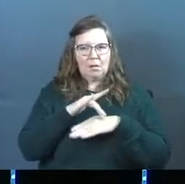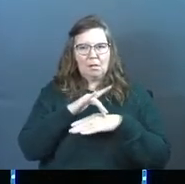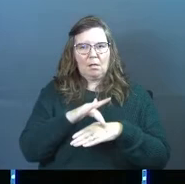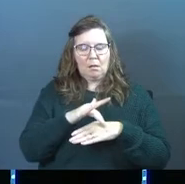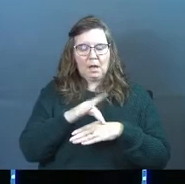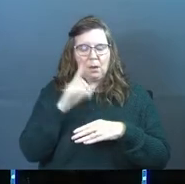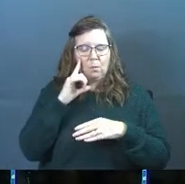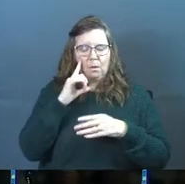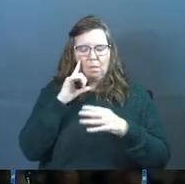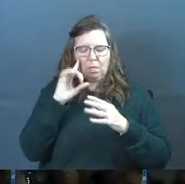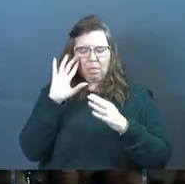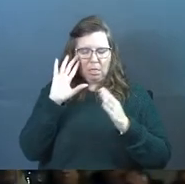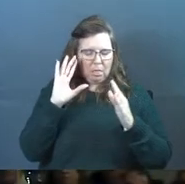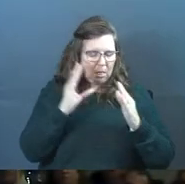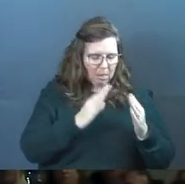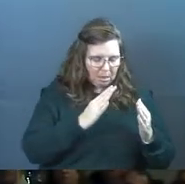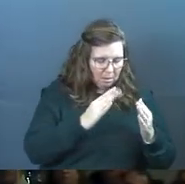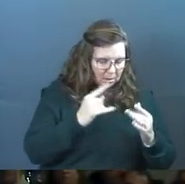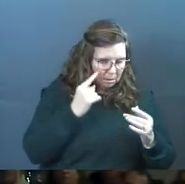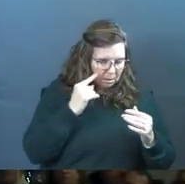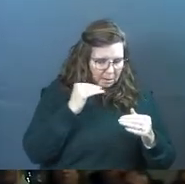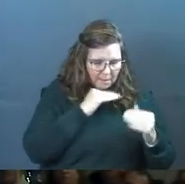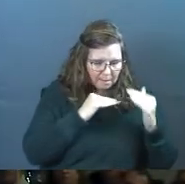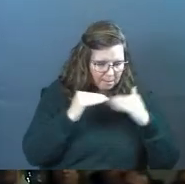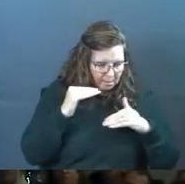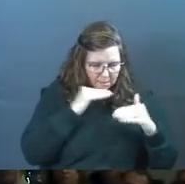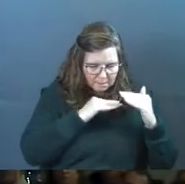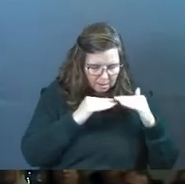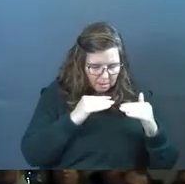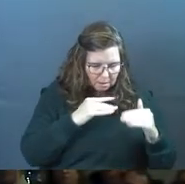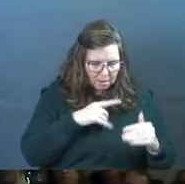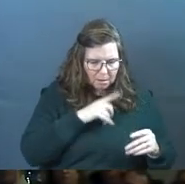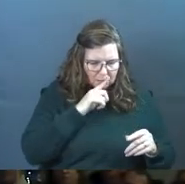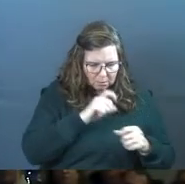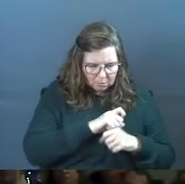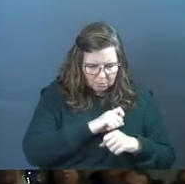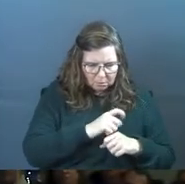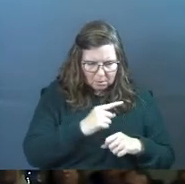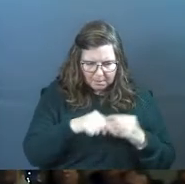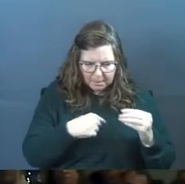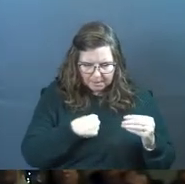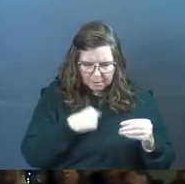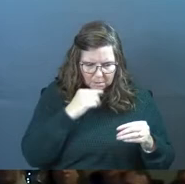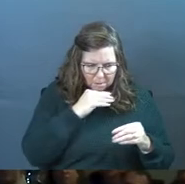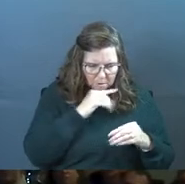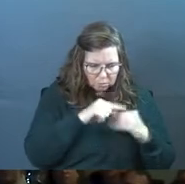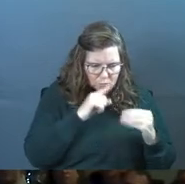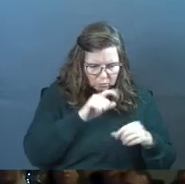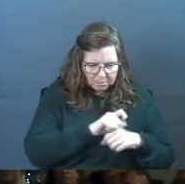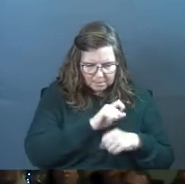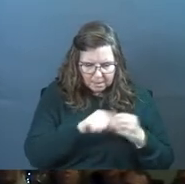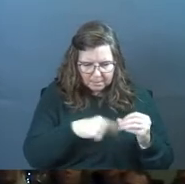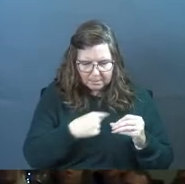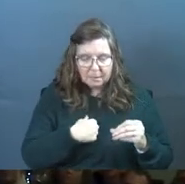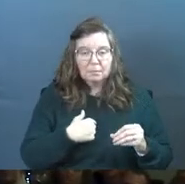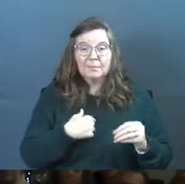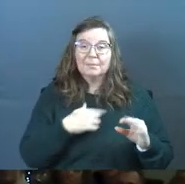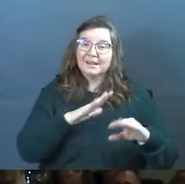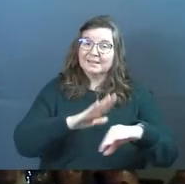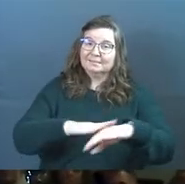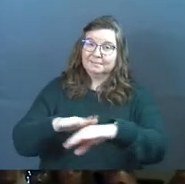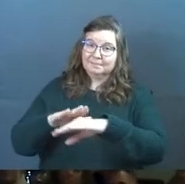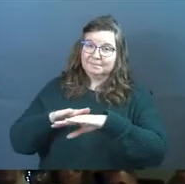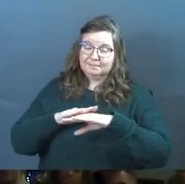almost brainwashed with the lies that we feel. Now, in some of the things, I just want to warn you.